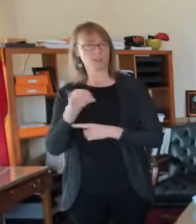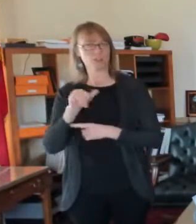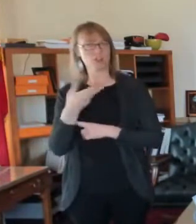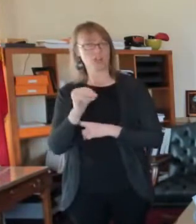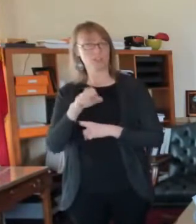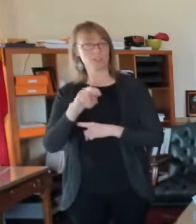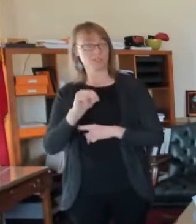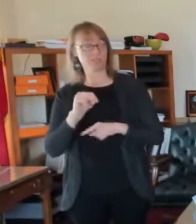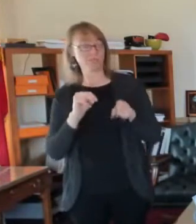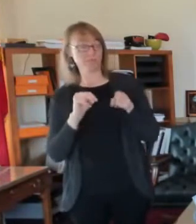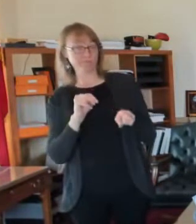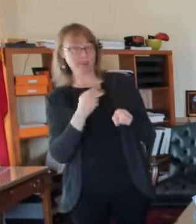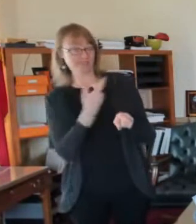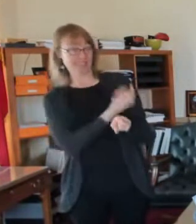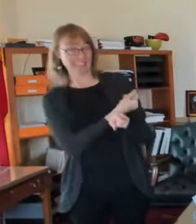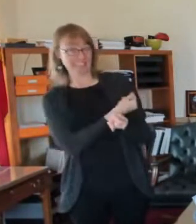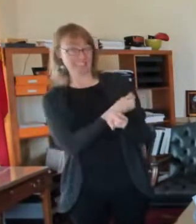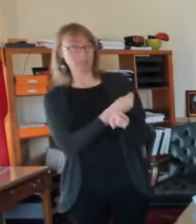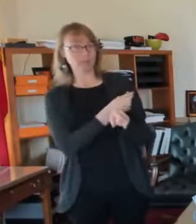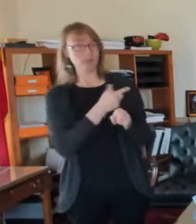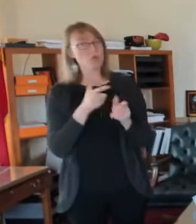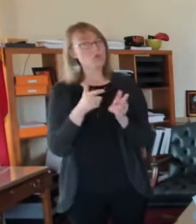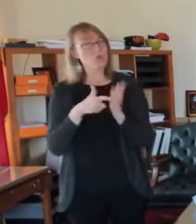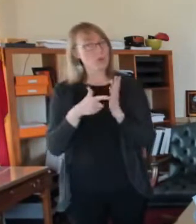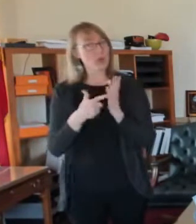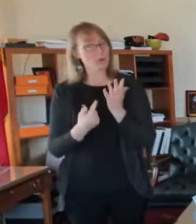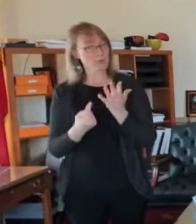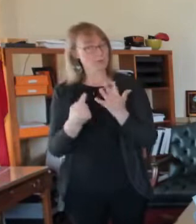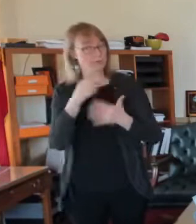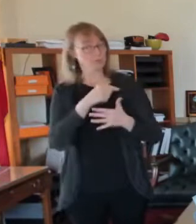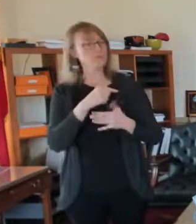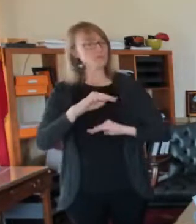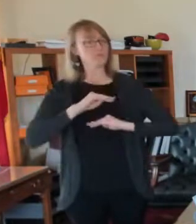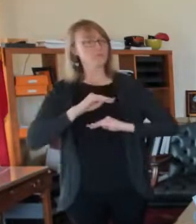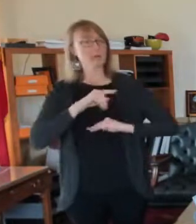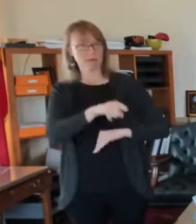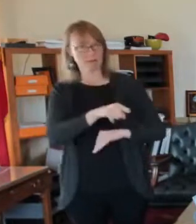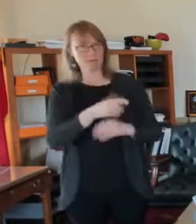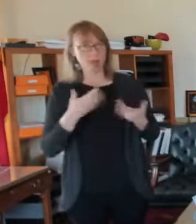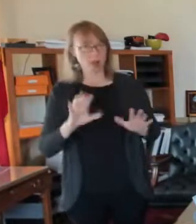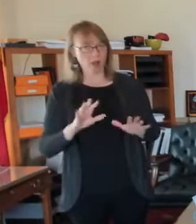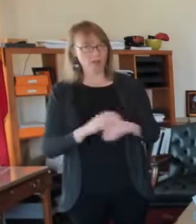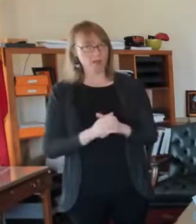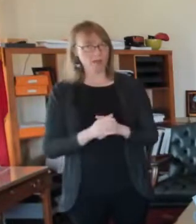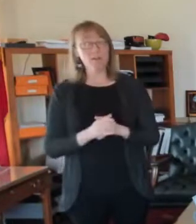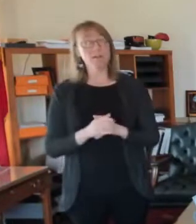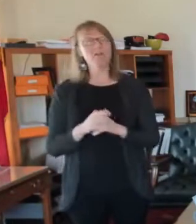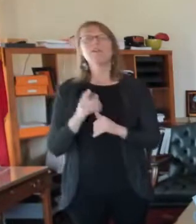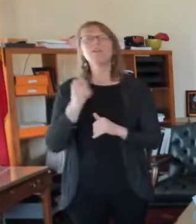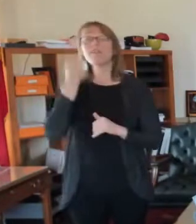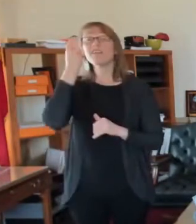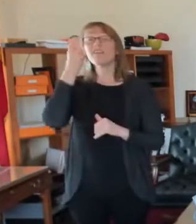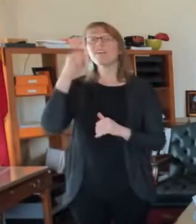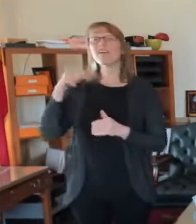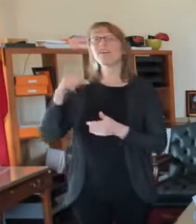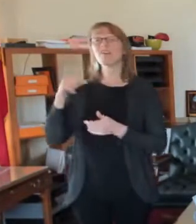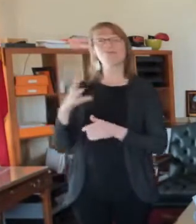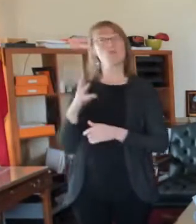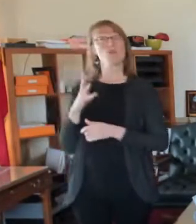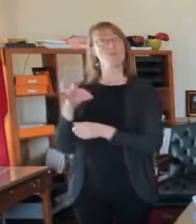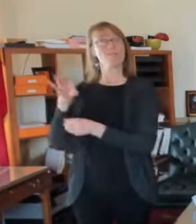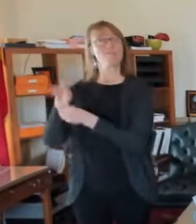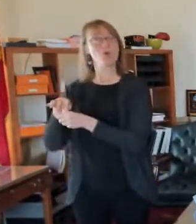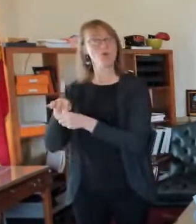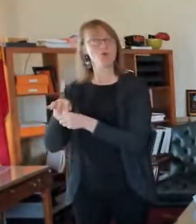and that it's shown to be safe and effective. Now, the formal vote for that happens at the end of this week, Friday or